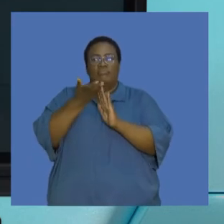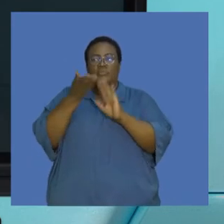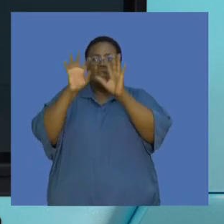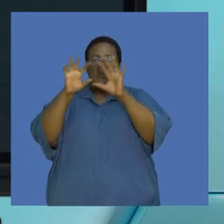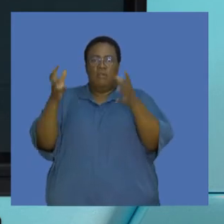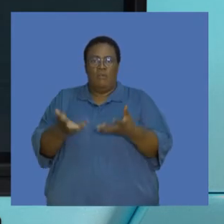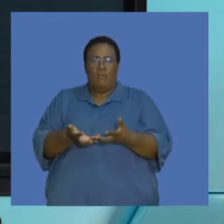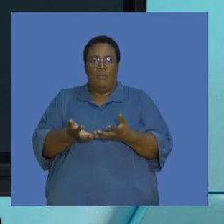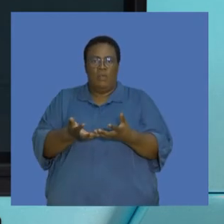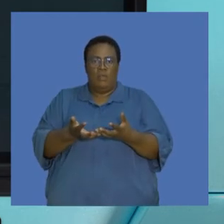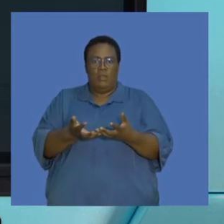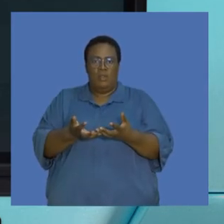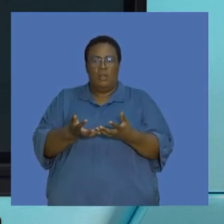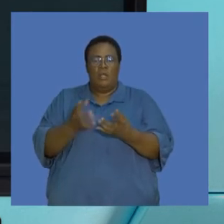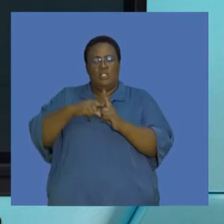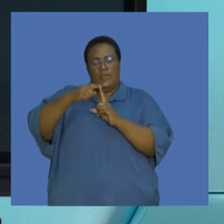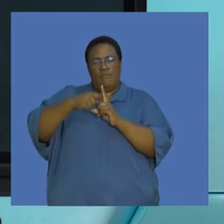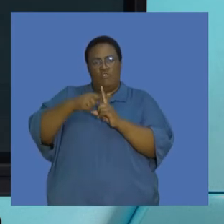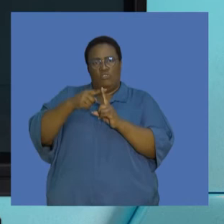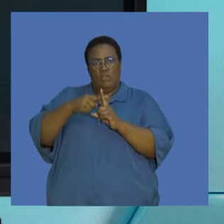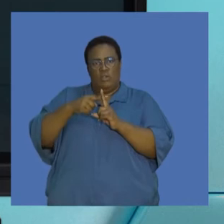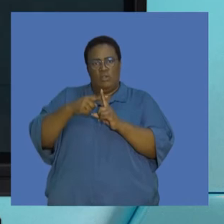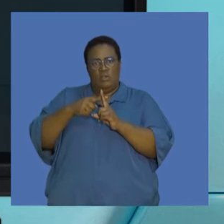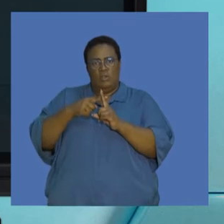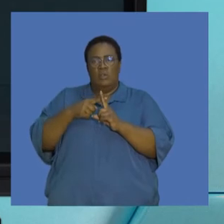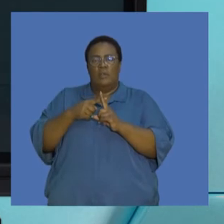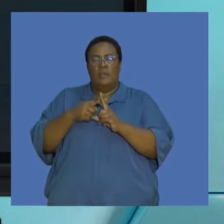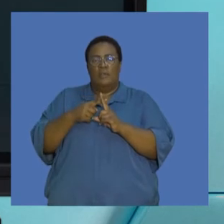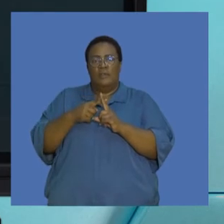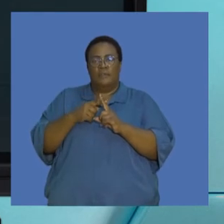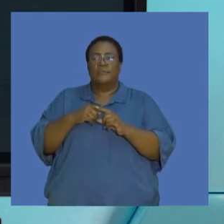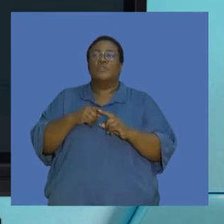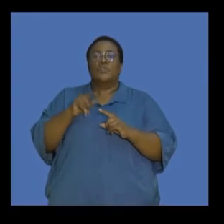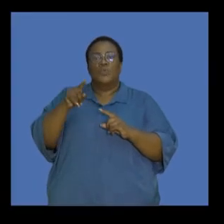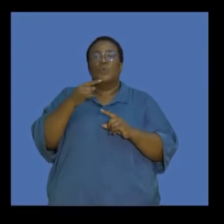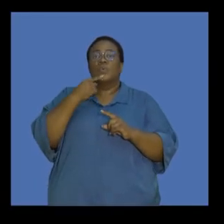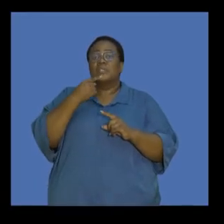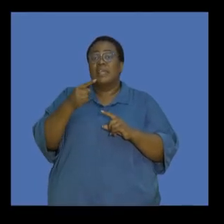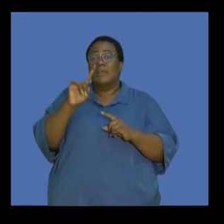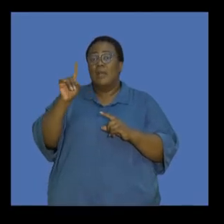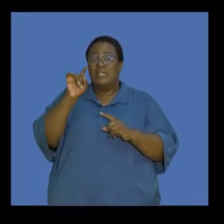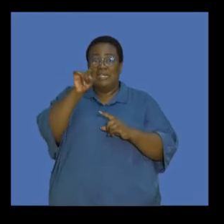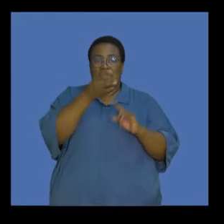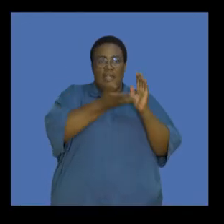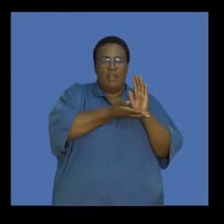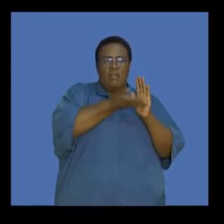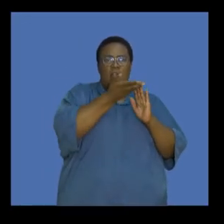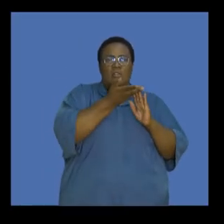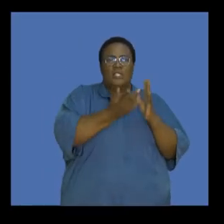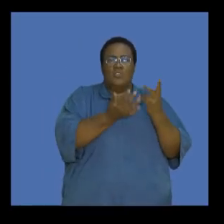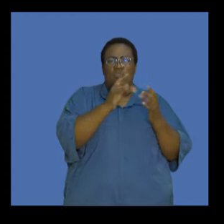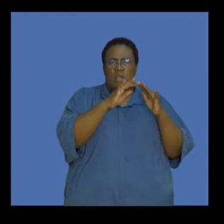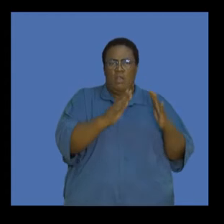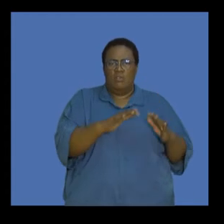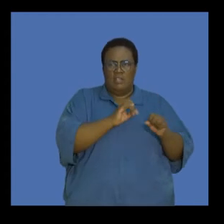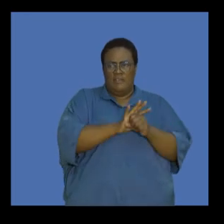average temperature. So we refer to this as the enhanced greenhouse effect. So let's try and look at this